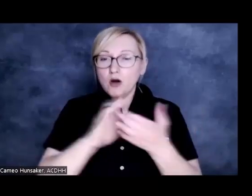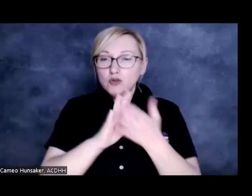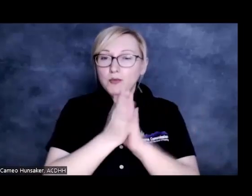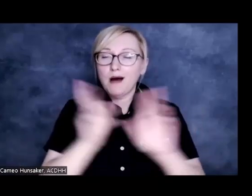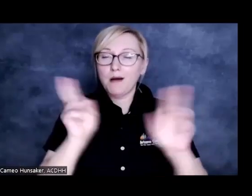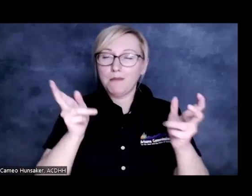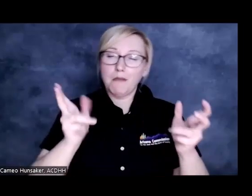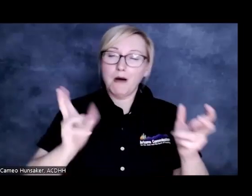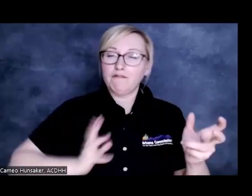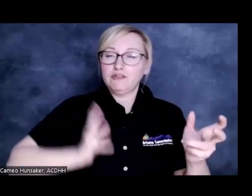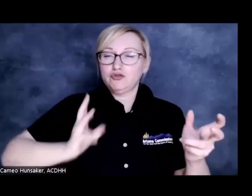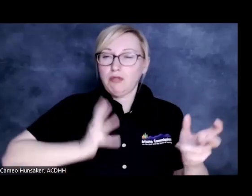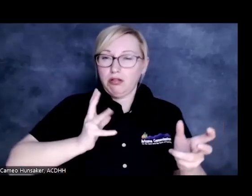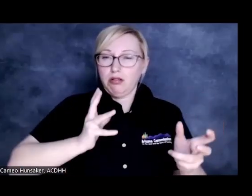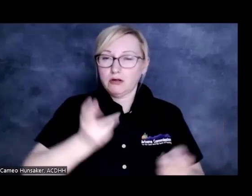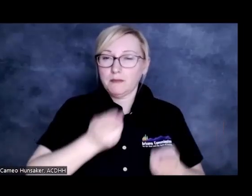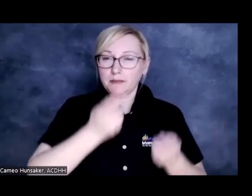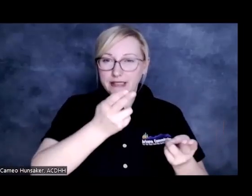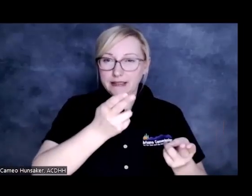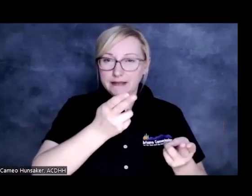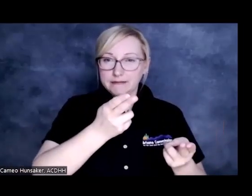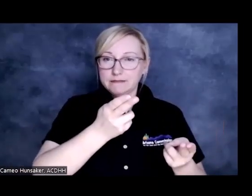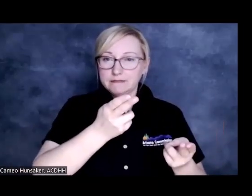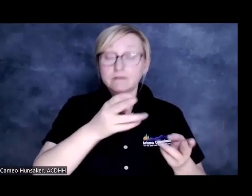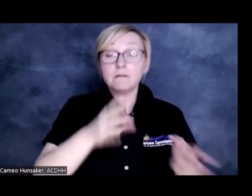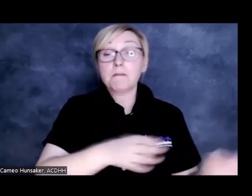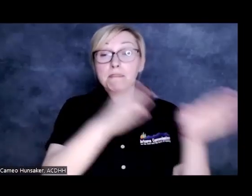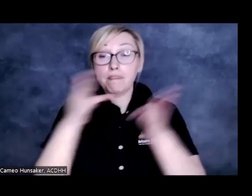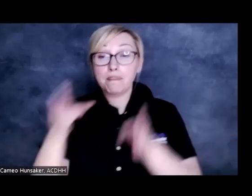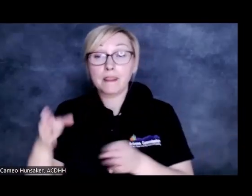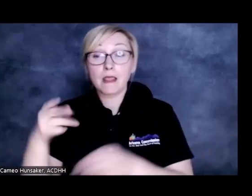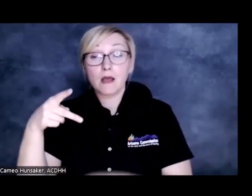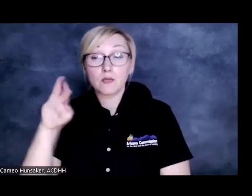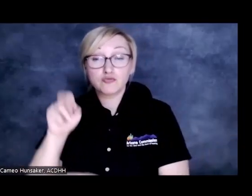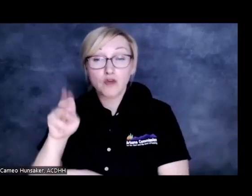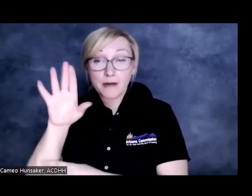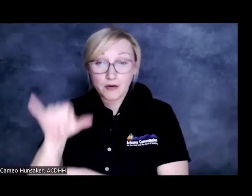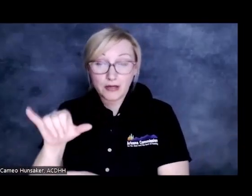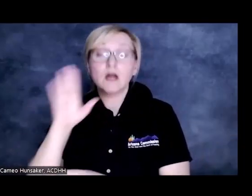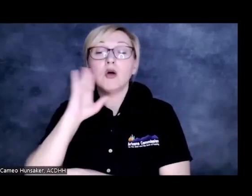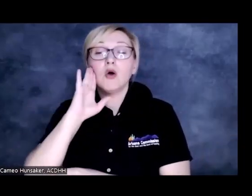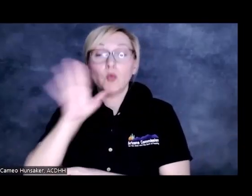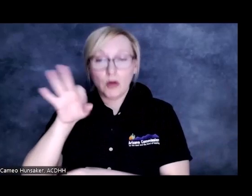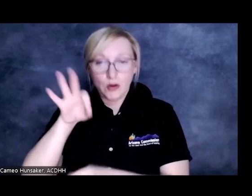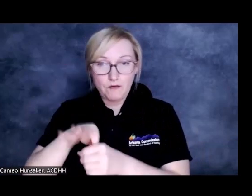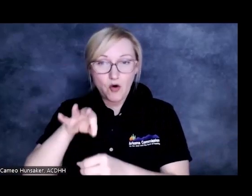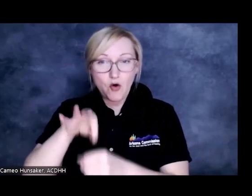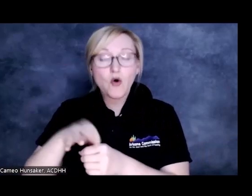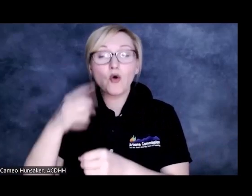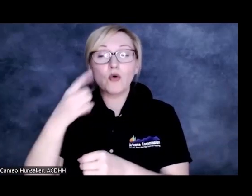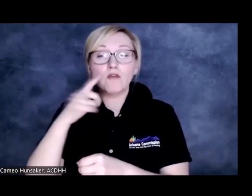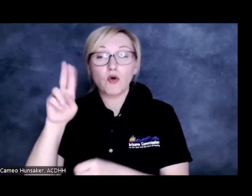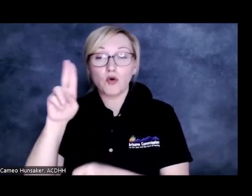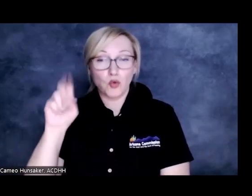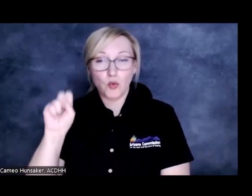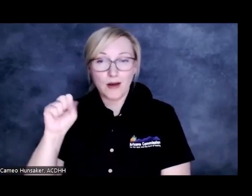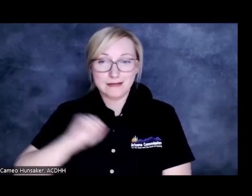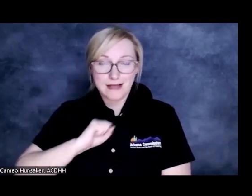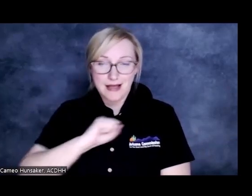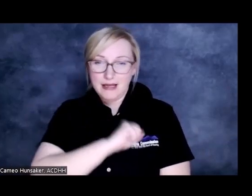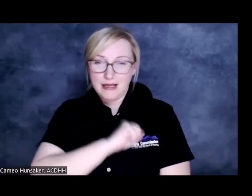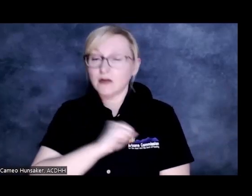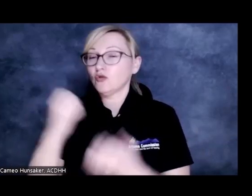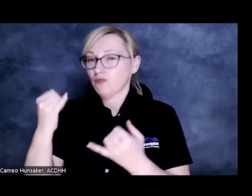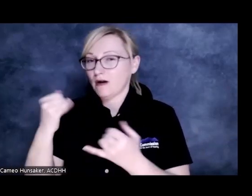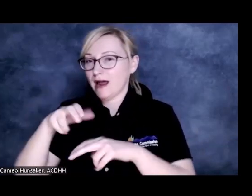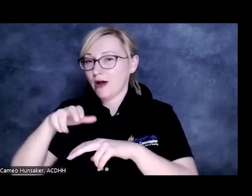In the primary, we're going to be voting on the party nominees for U.S. Senate. We have an open U.S. Senate seat since